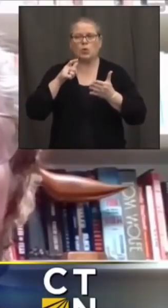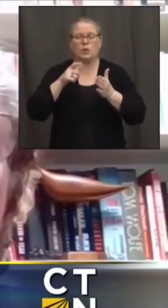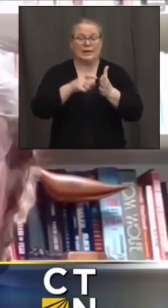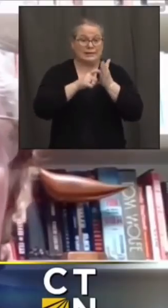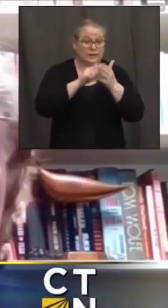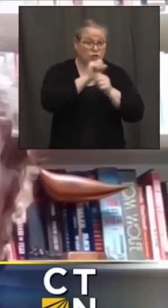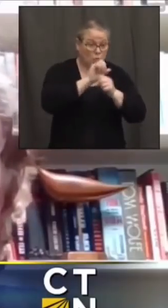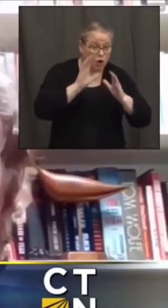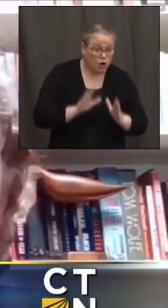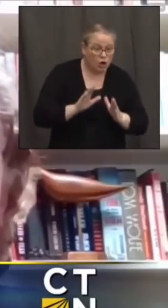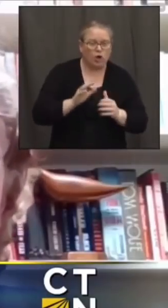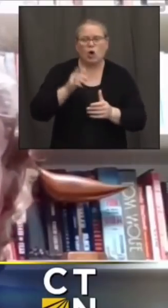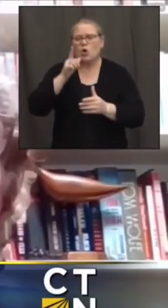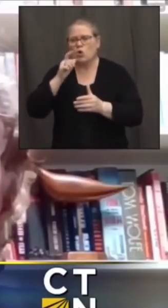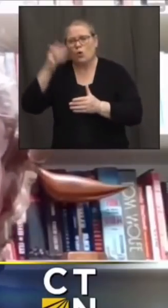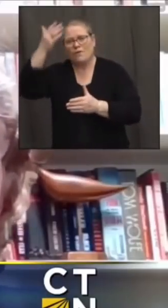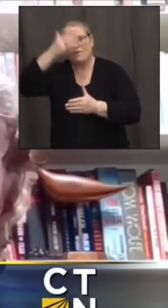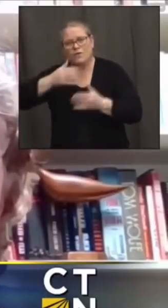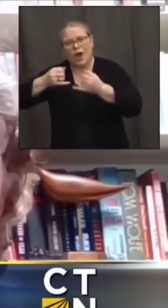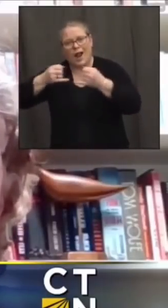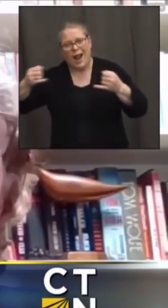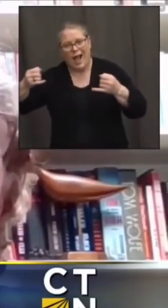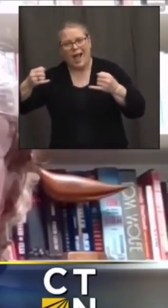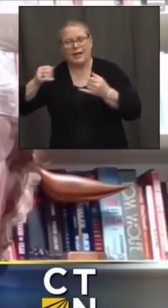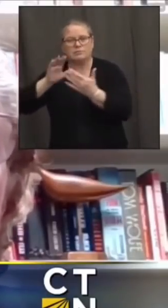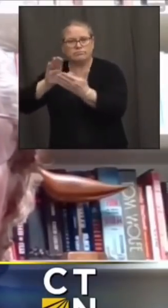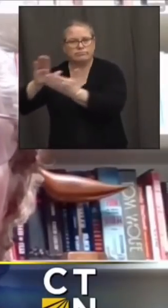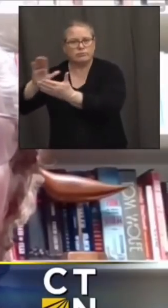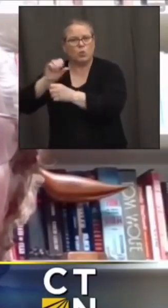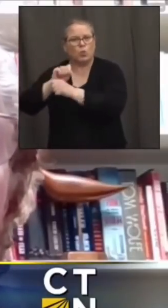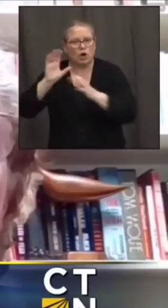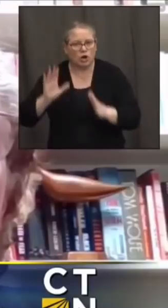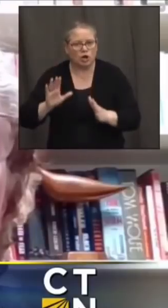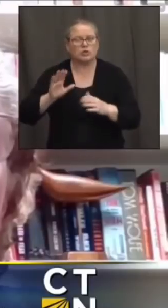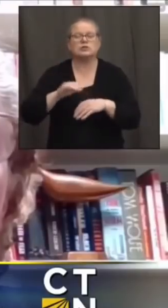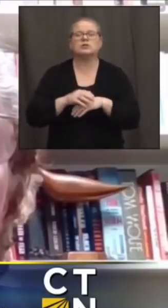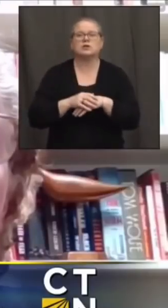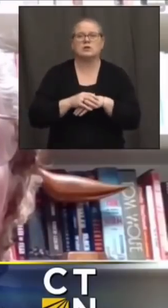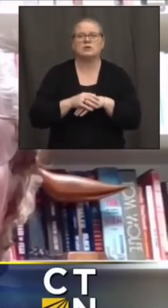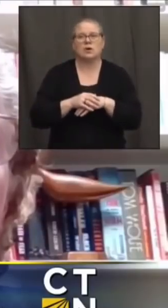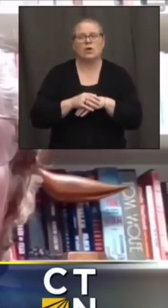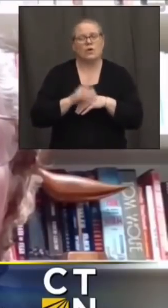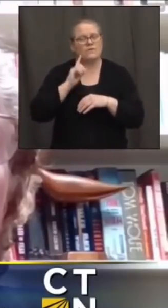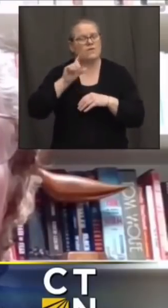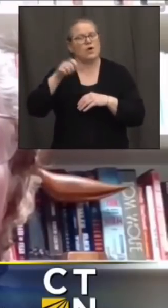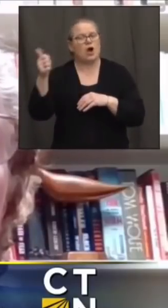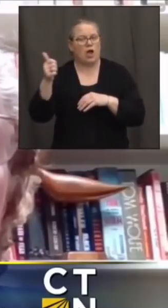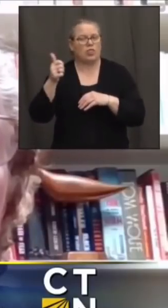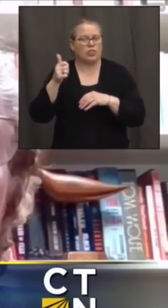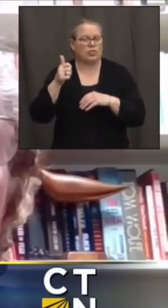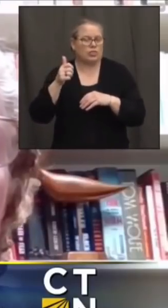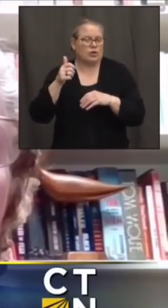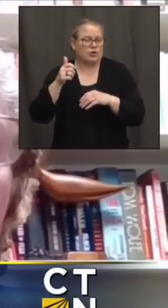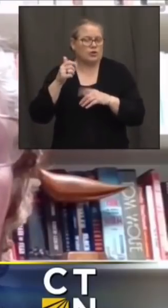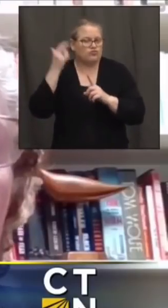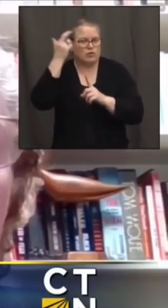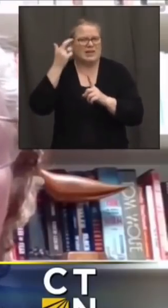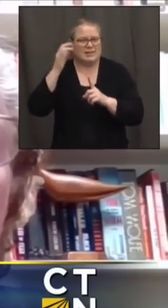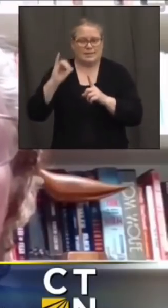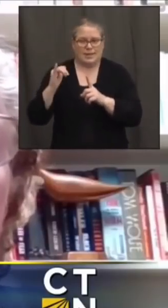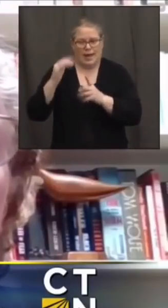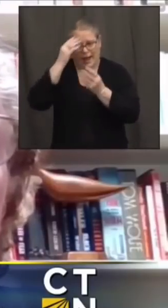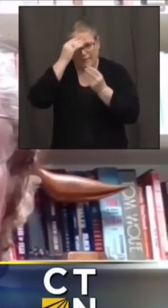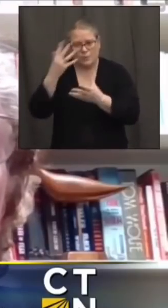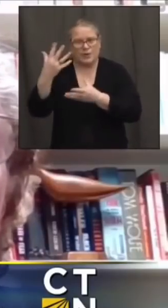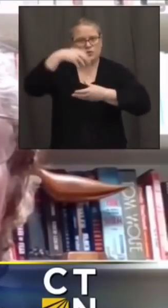worker categories are been established and we use them for other purposes along the course of our reopening so those are